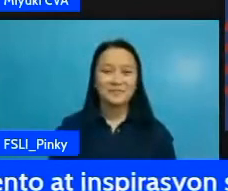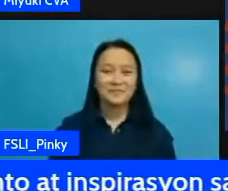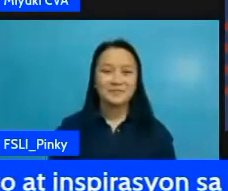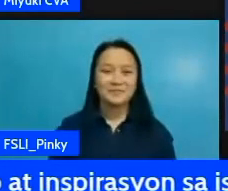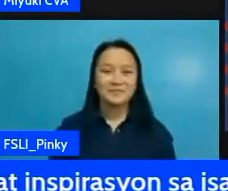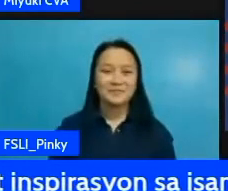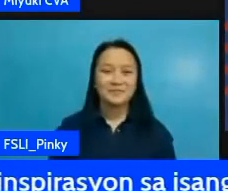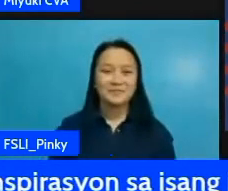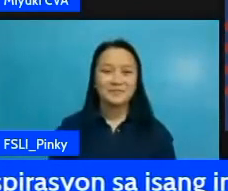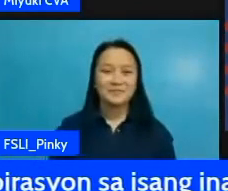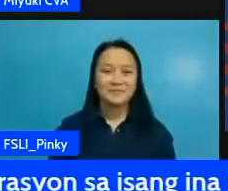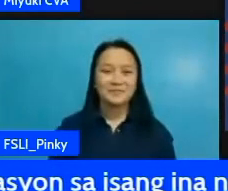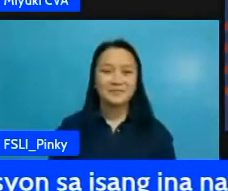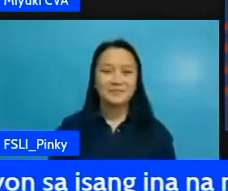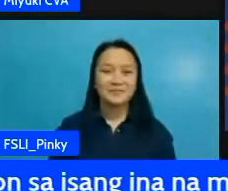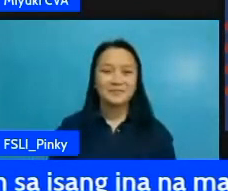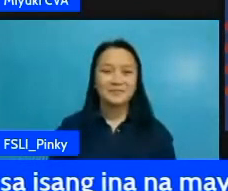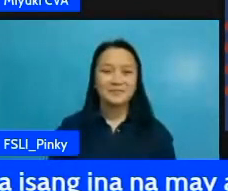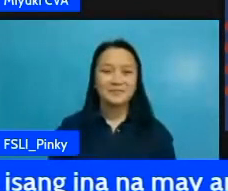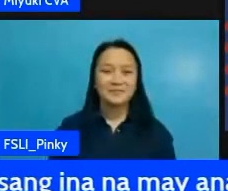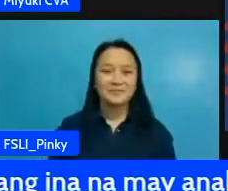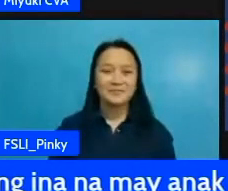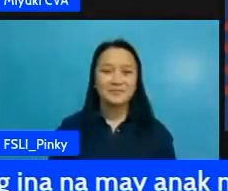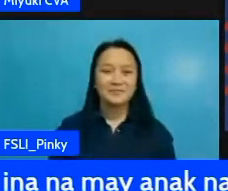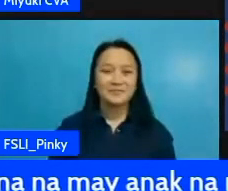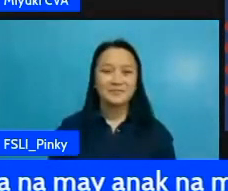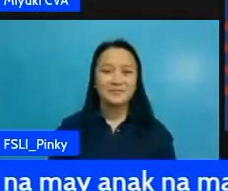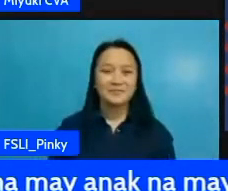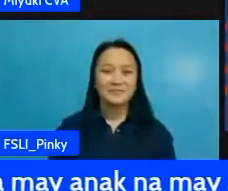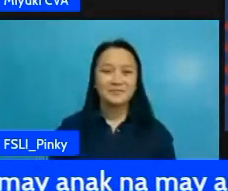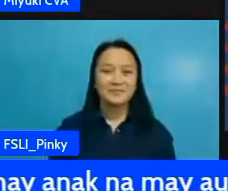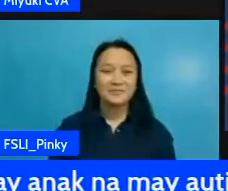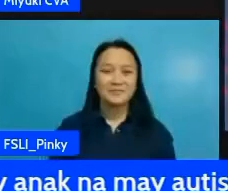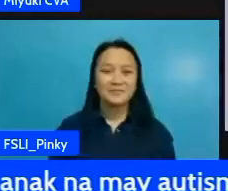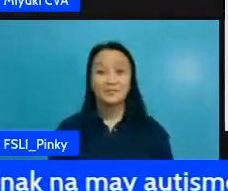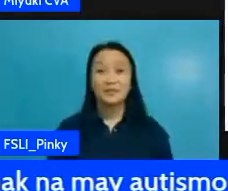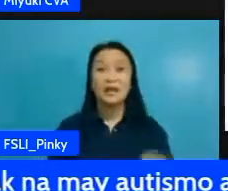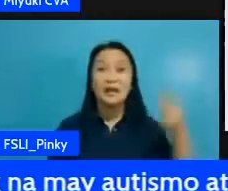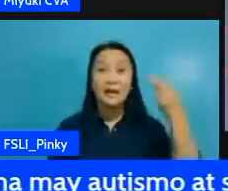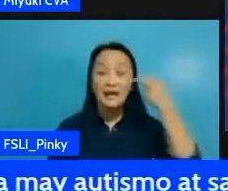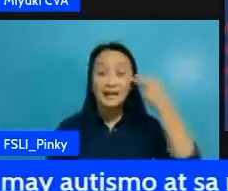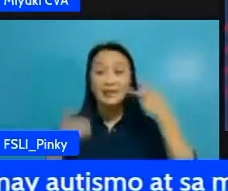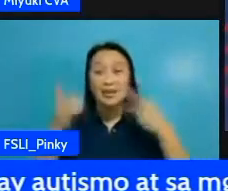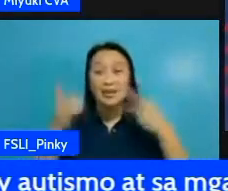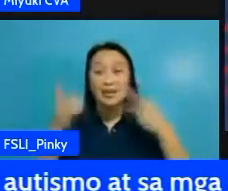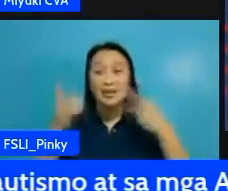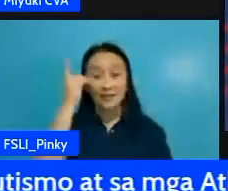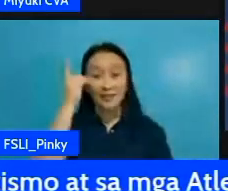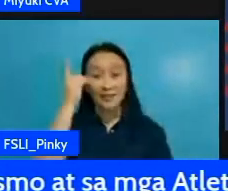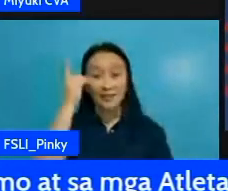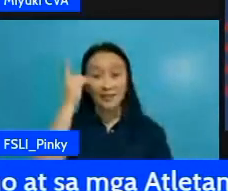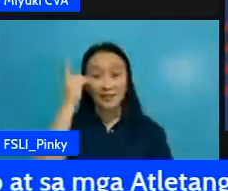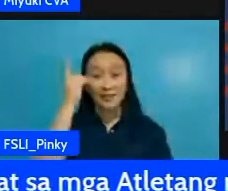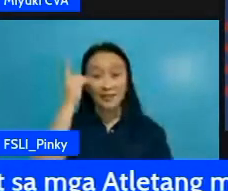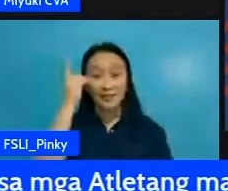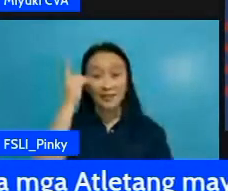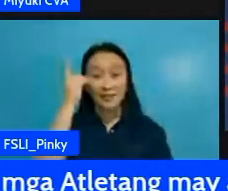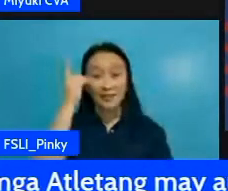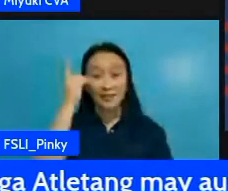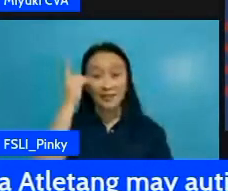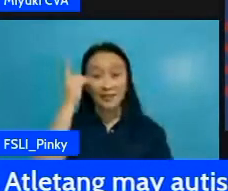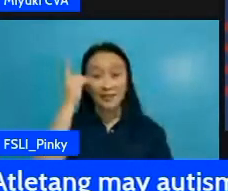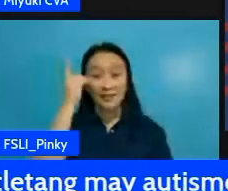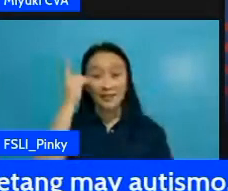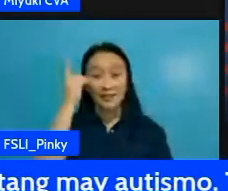these two brothers have autism and they're both special olympics athlete leaders henry is 23 years old